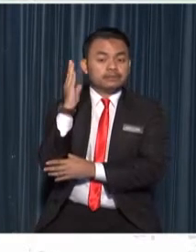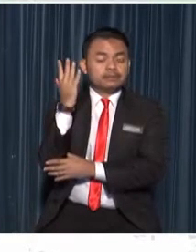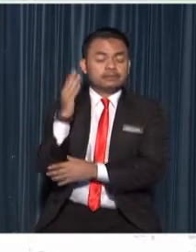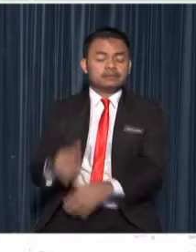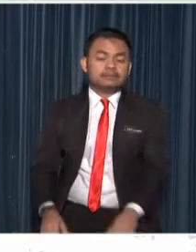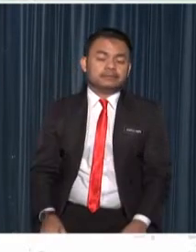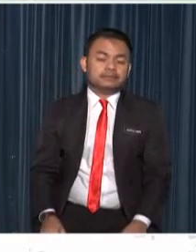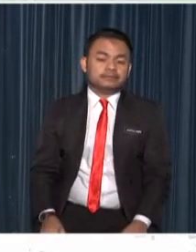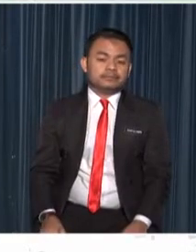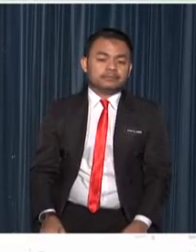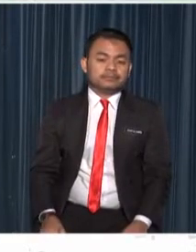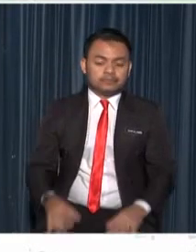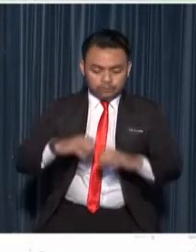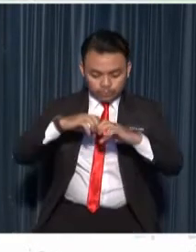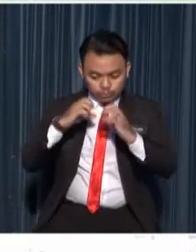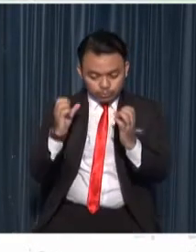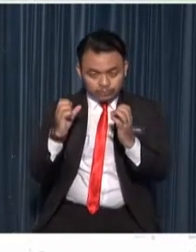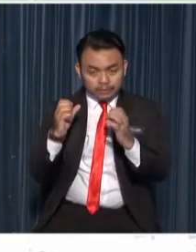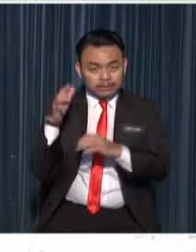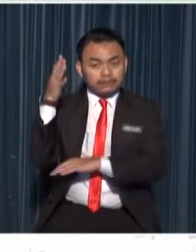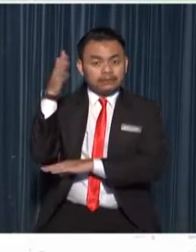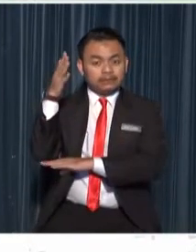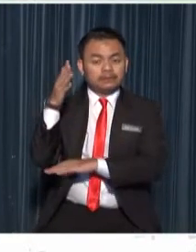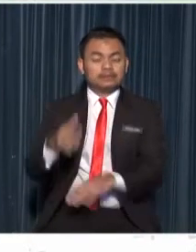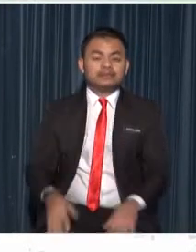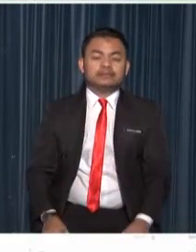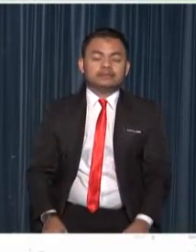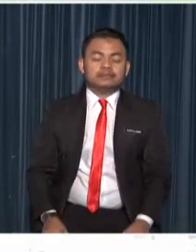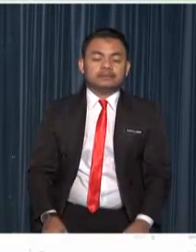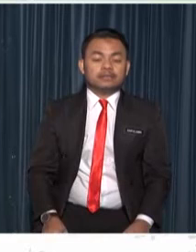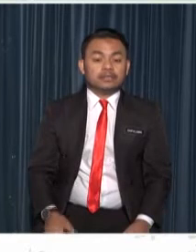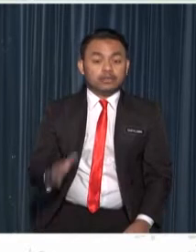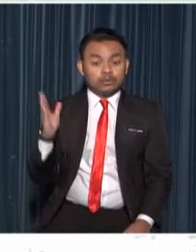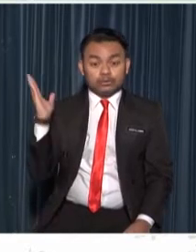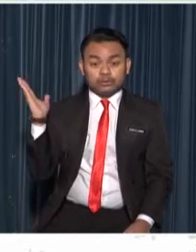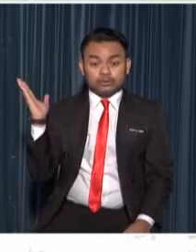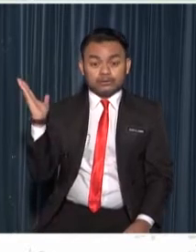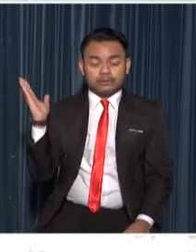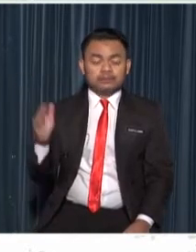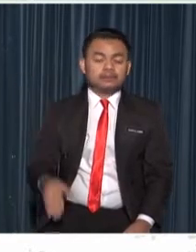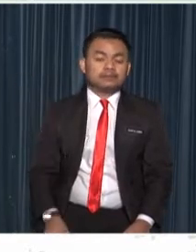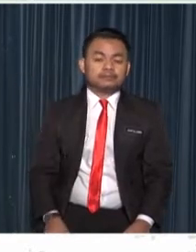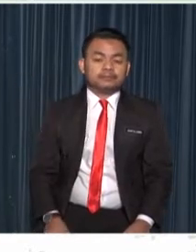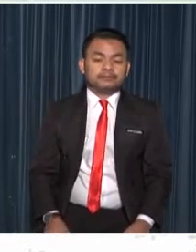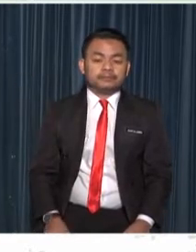longkong tree sapodilla tree